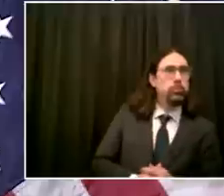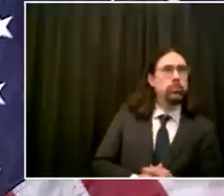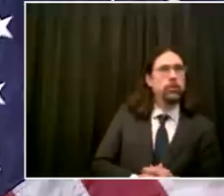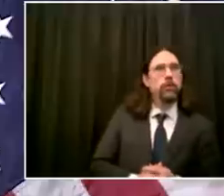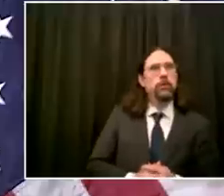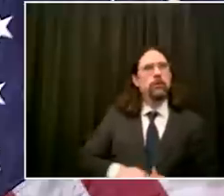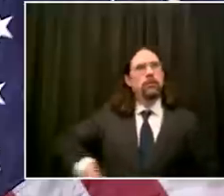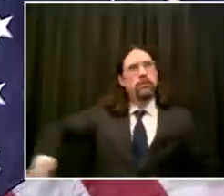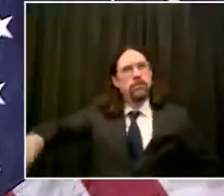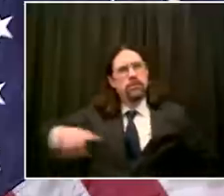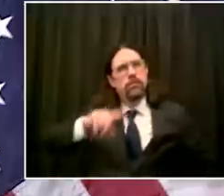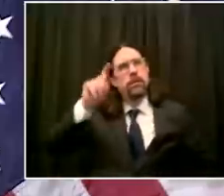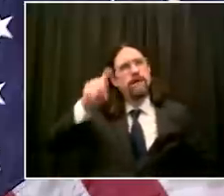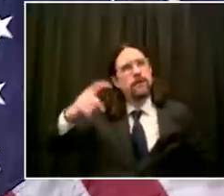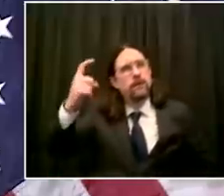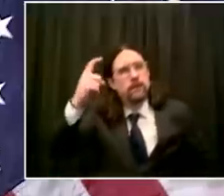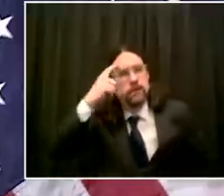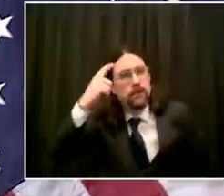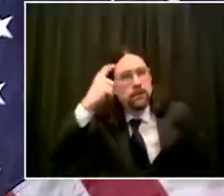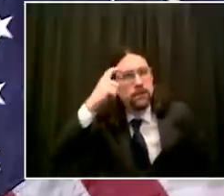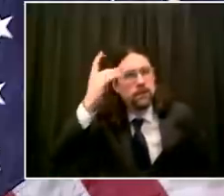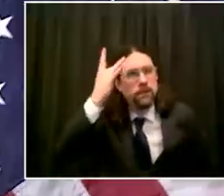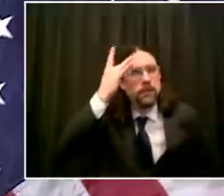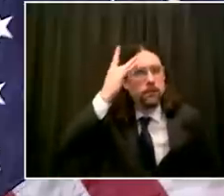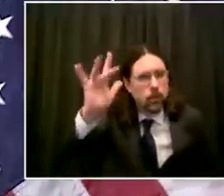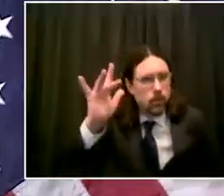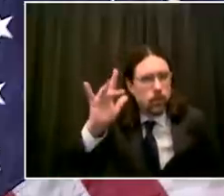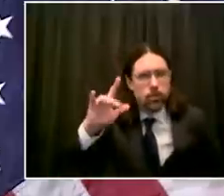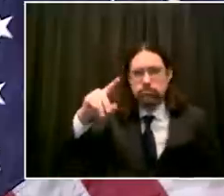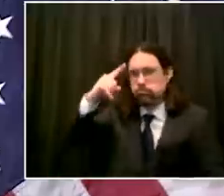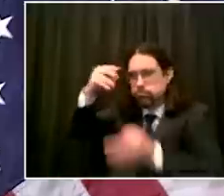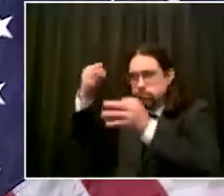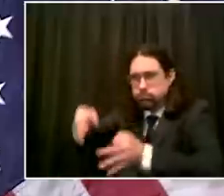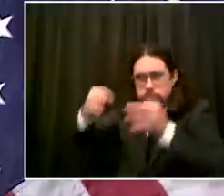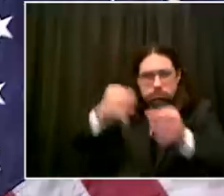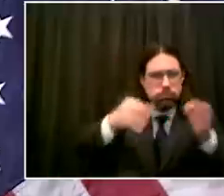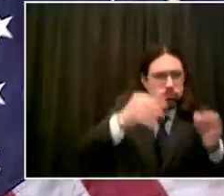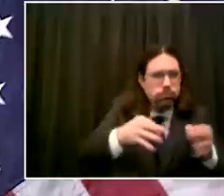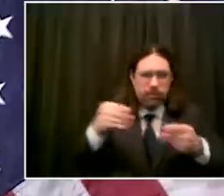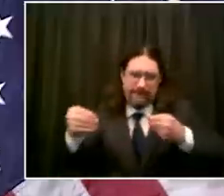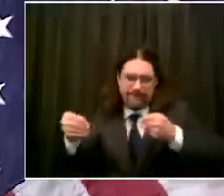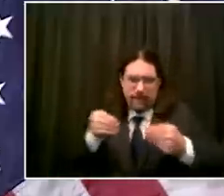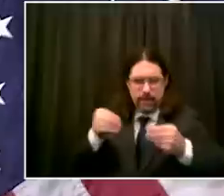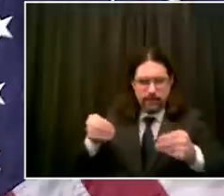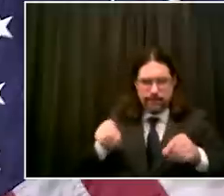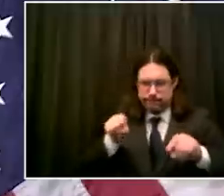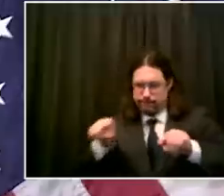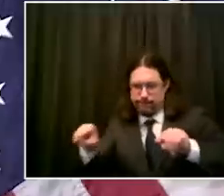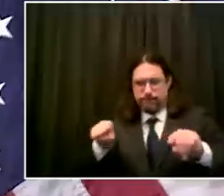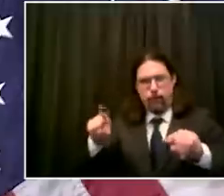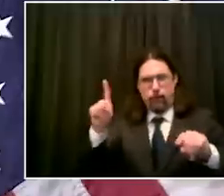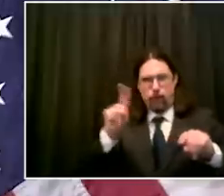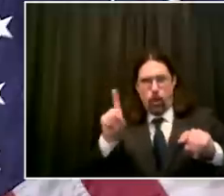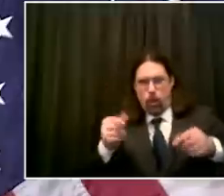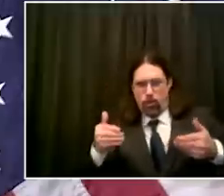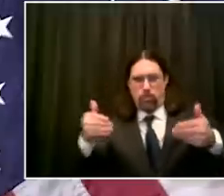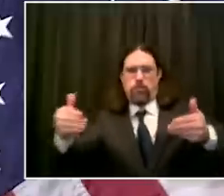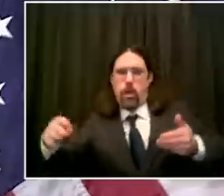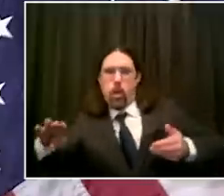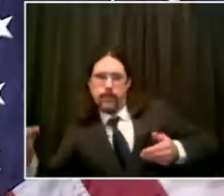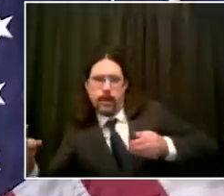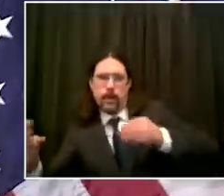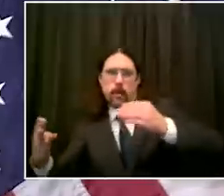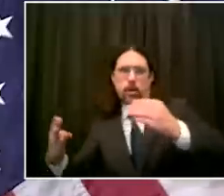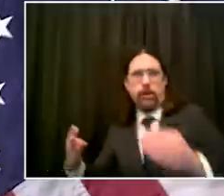it we can hold the line we do not want to reduce restrictions and suddenly see an upsurge that puts us right back in a situation where we have to close